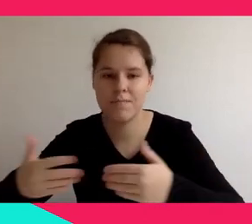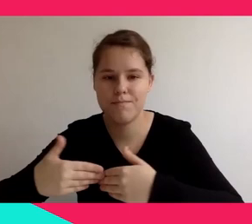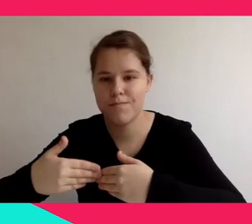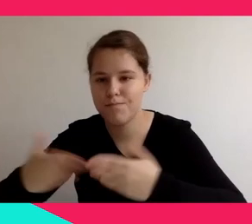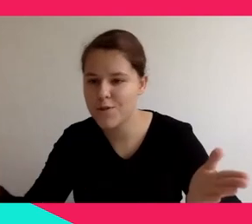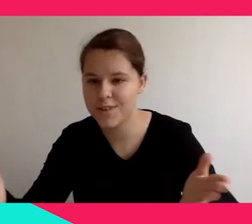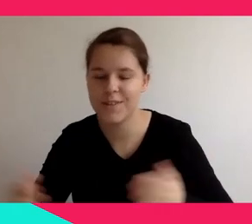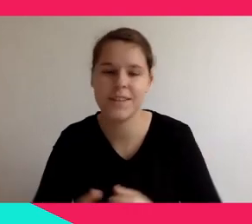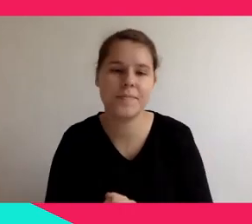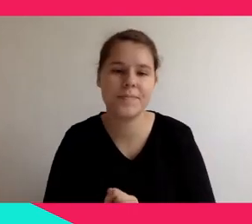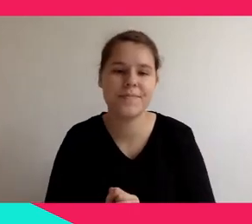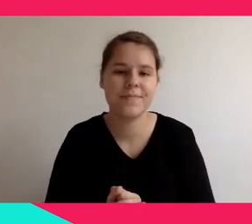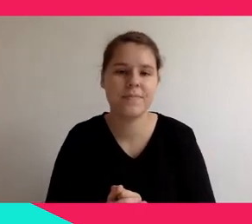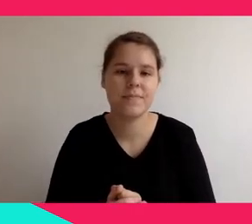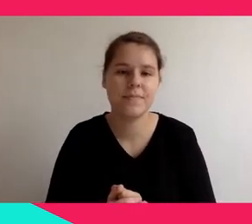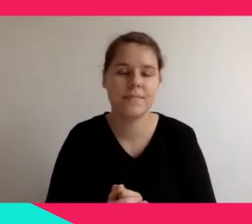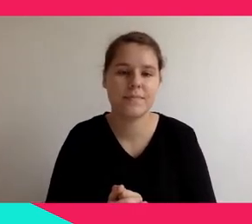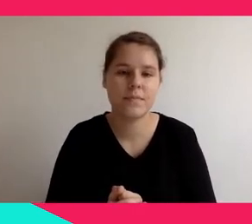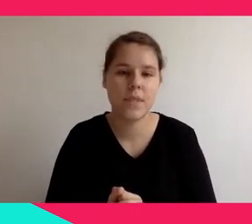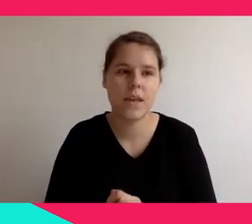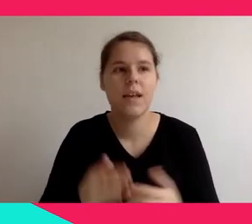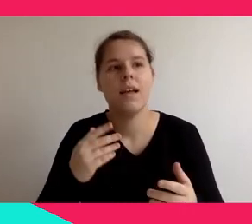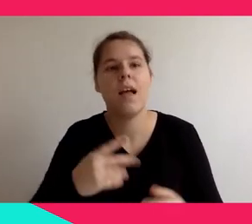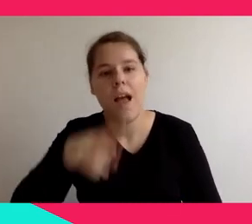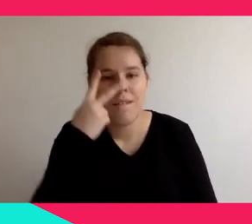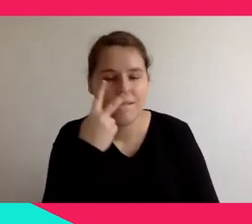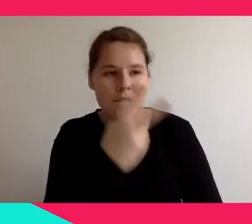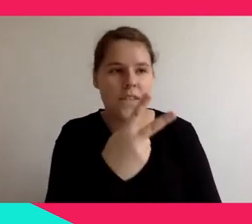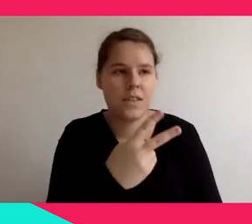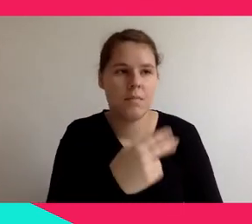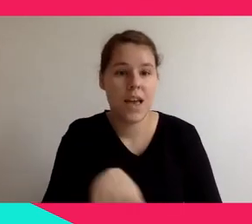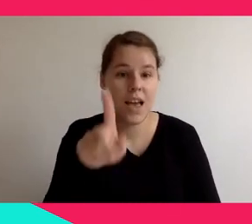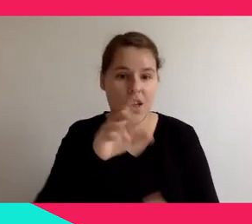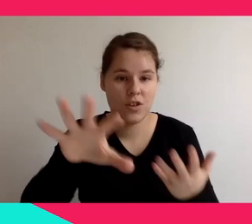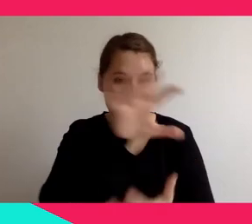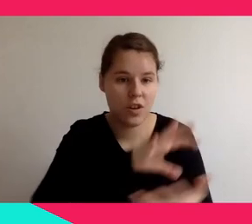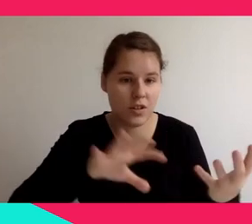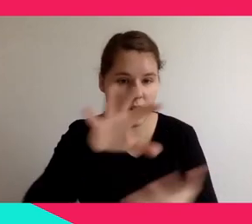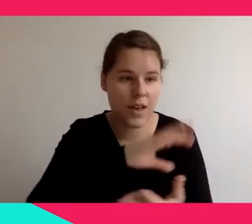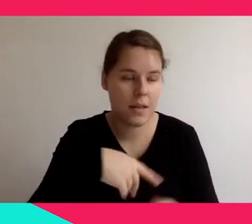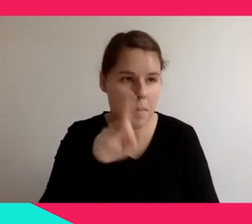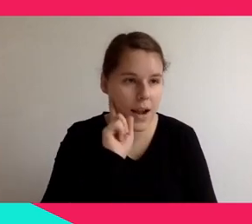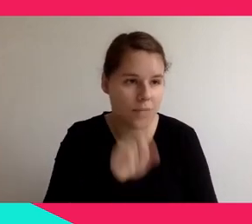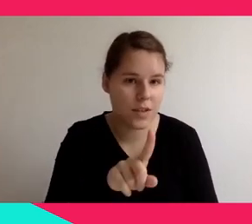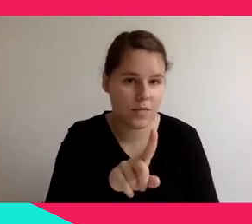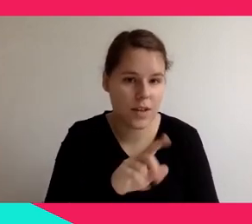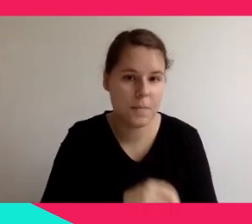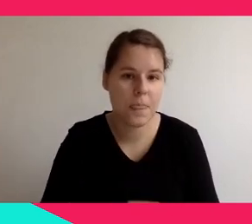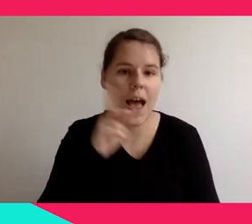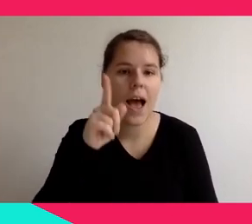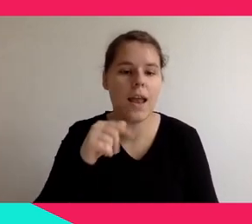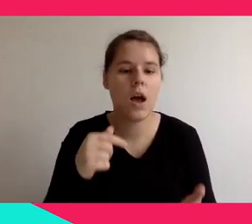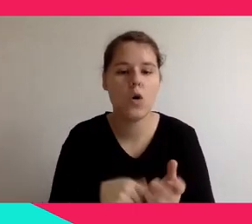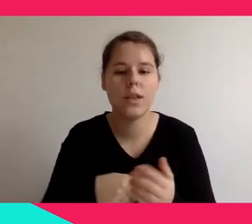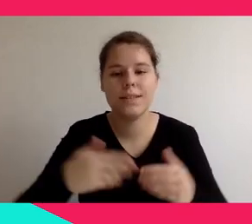virtual information on top. And it can be achieved with different devices from a smartphone